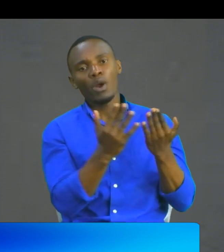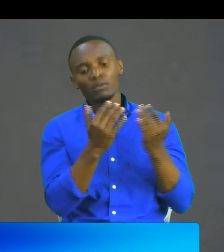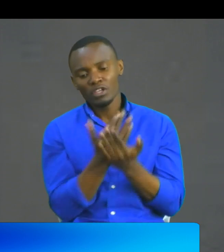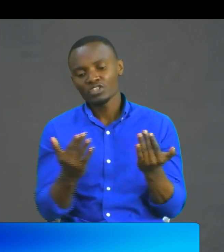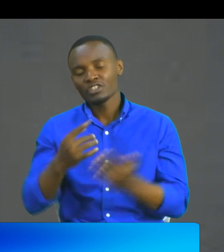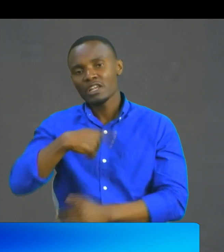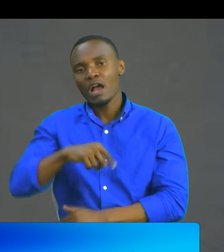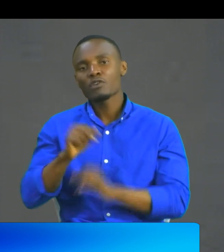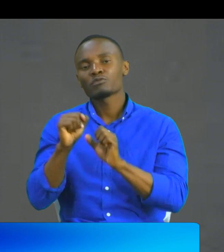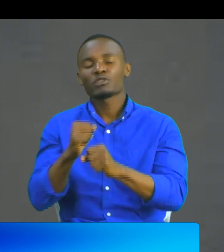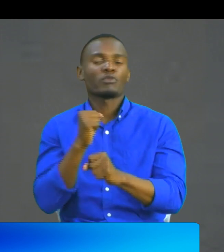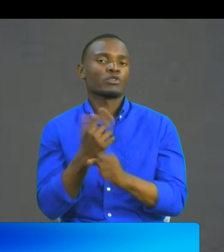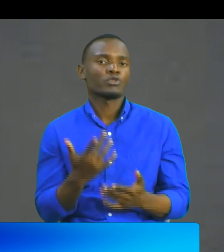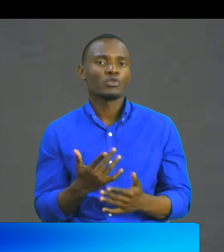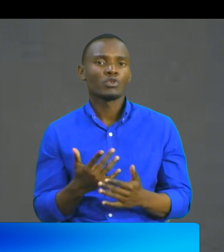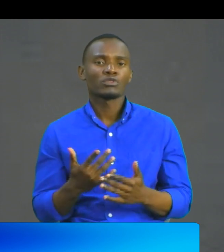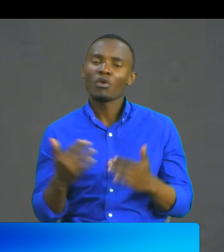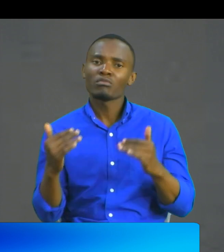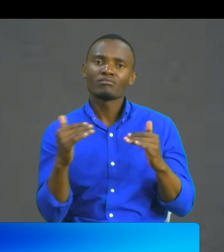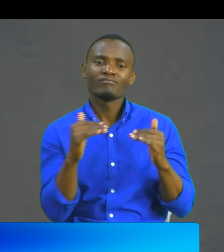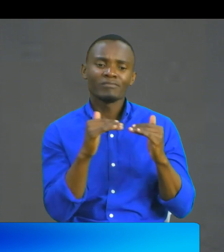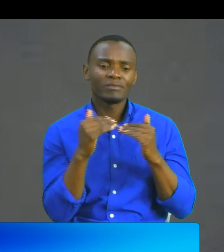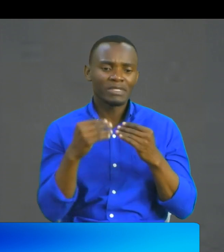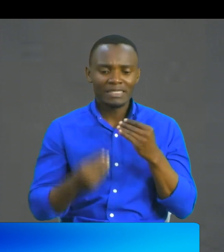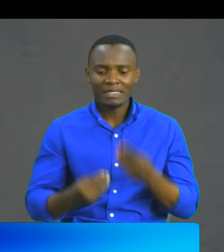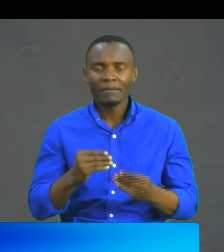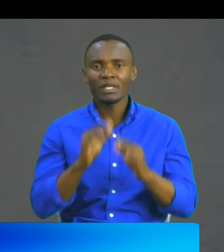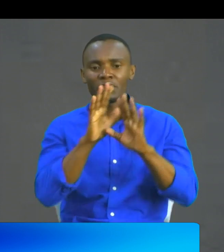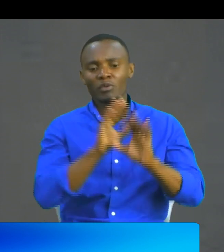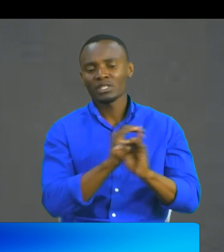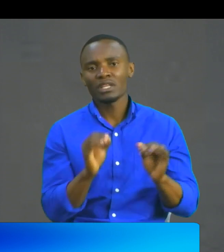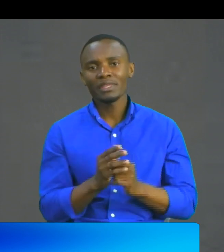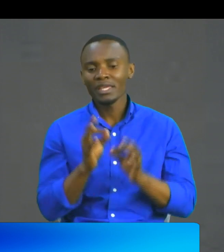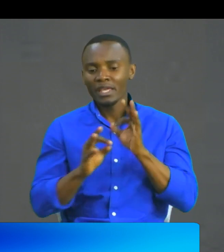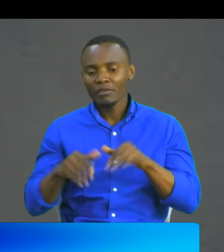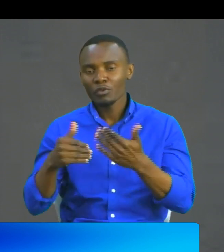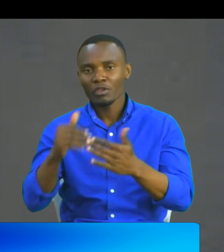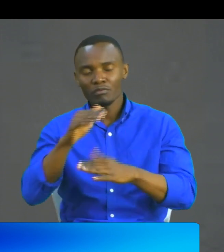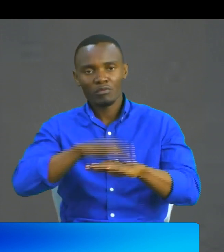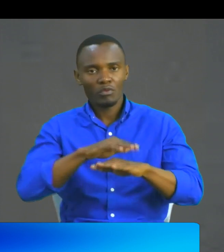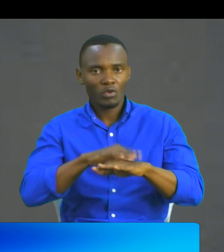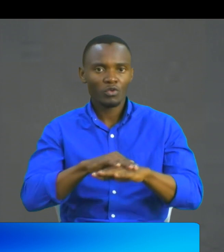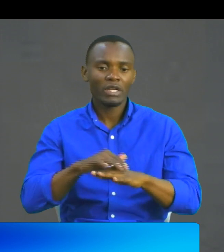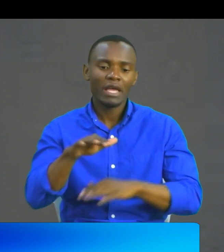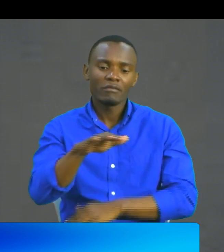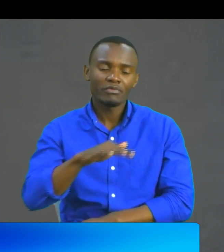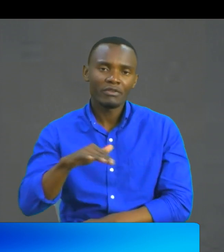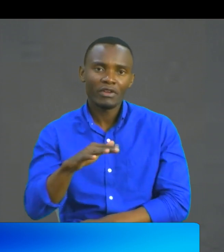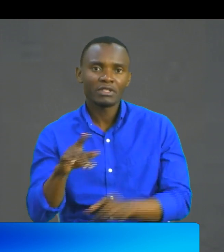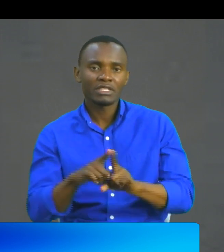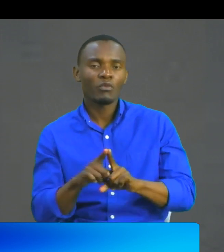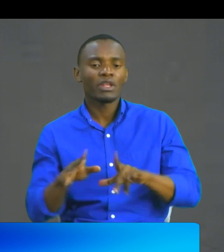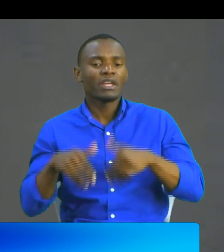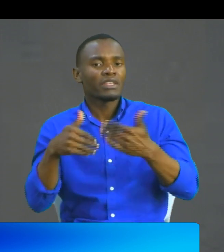It doesn't matter what your limitation is. If we put in the right environment, give them the equitable accommodation, give them the